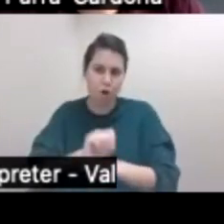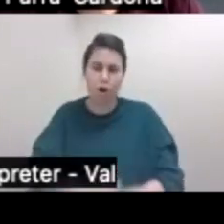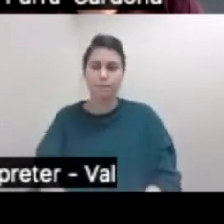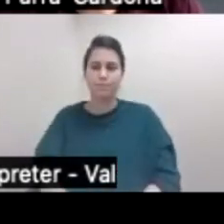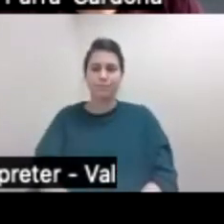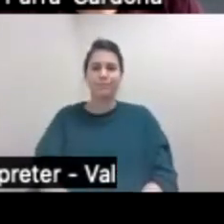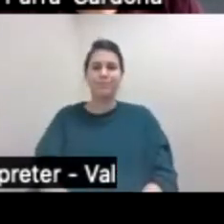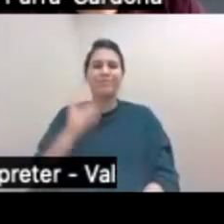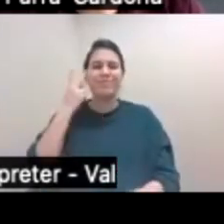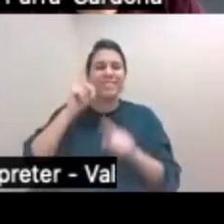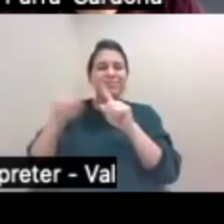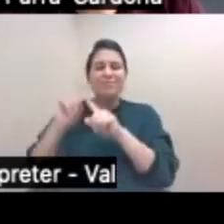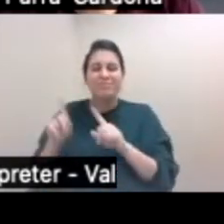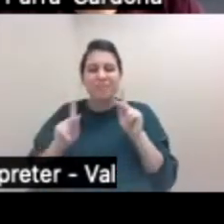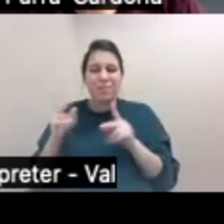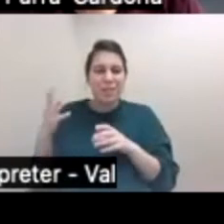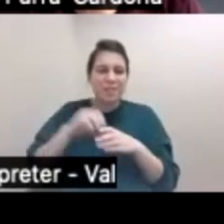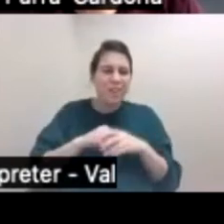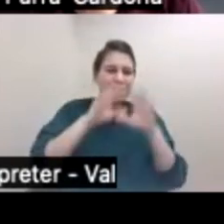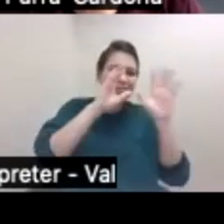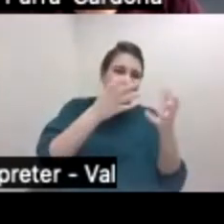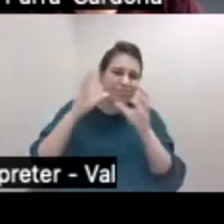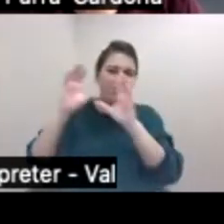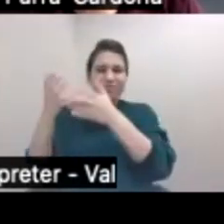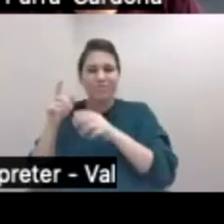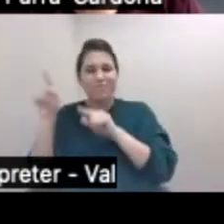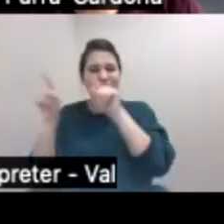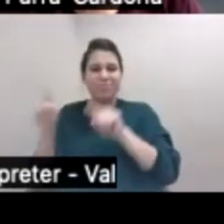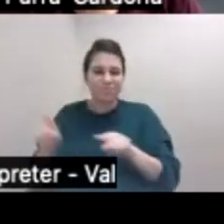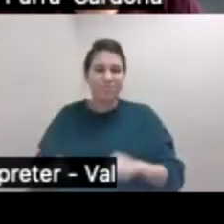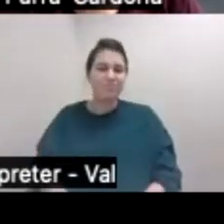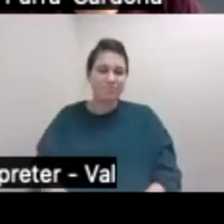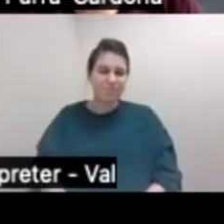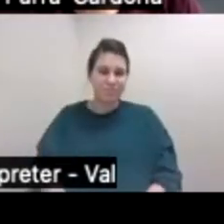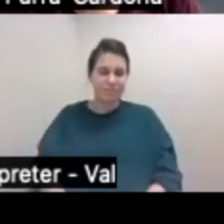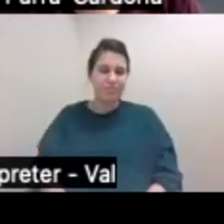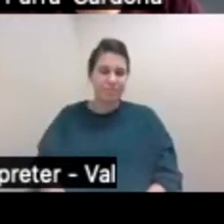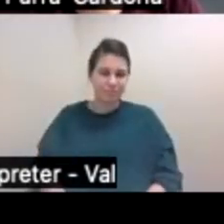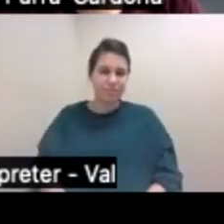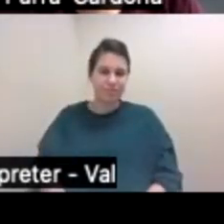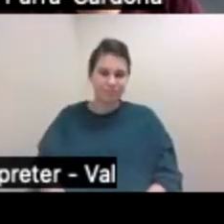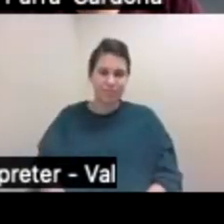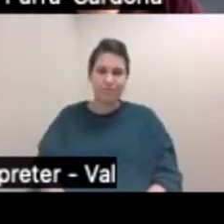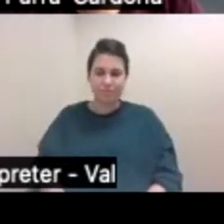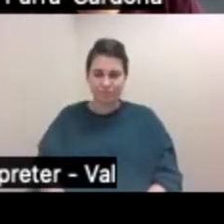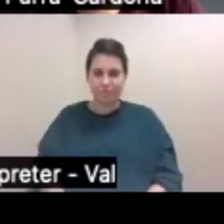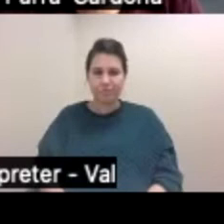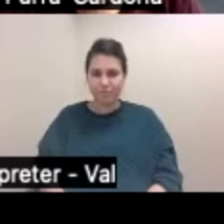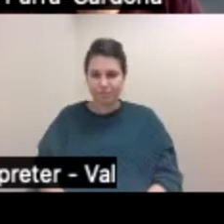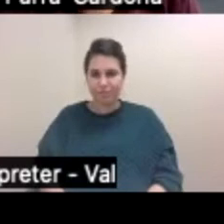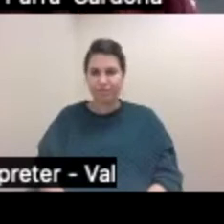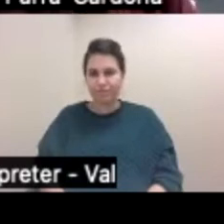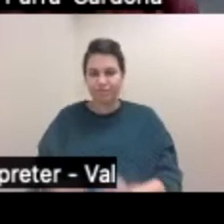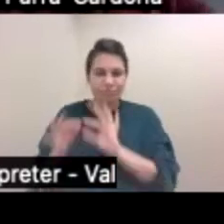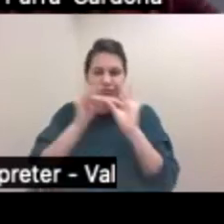combination of actors there from the San Carlos de Marcos, the government generation PMTO, and we come as middle person coordinating